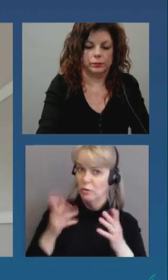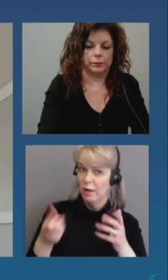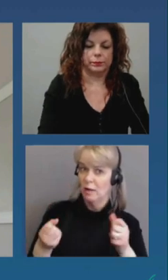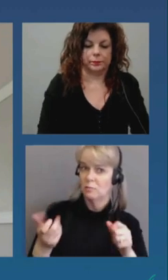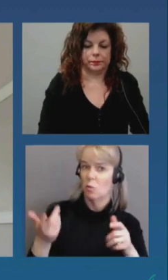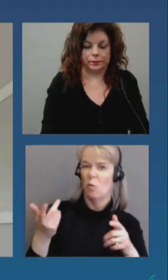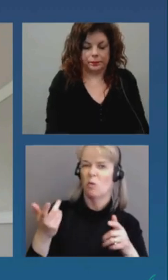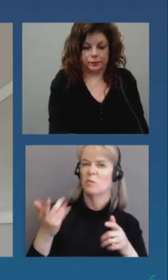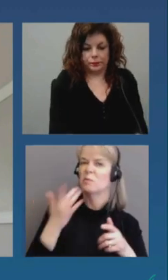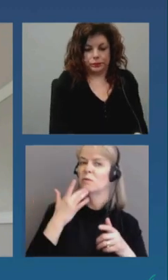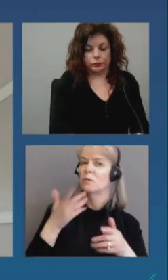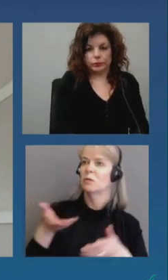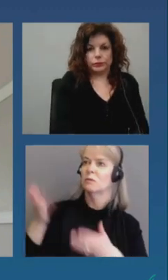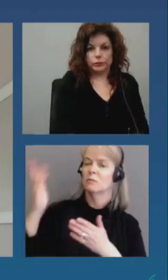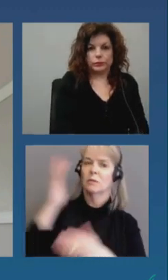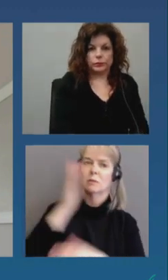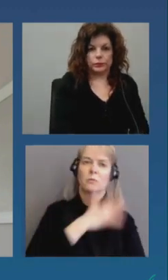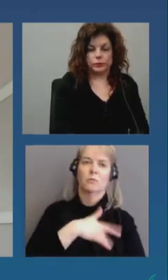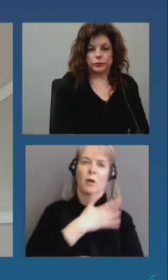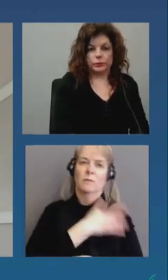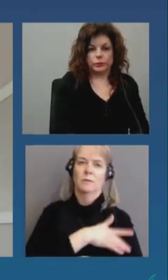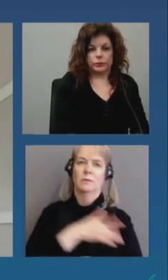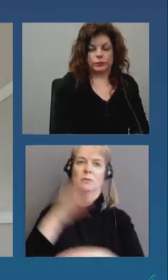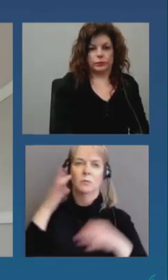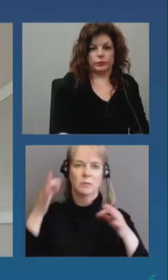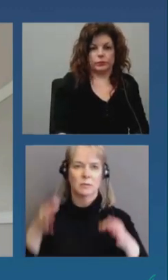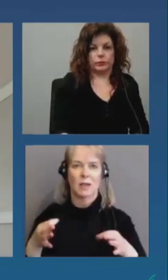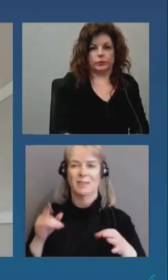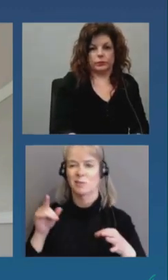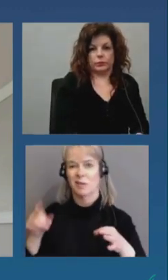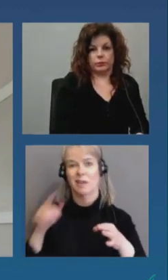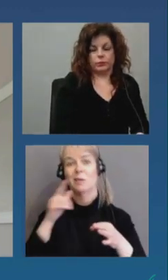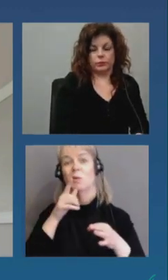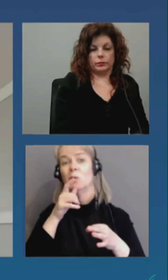to to raise these frontline workers in the vaccine queue